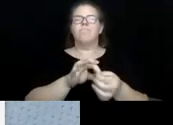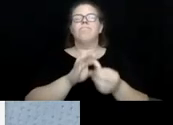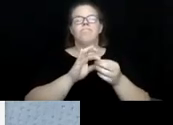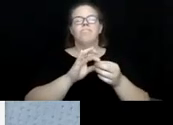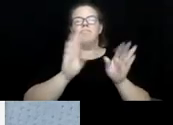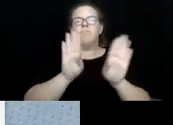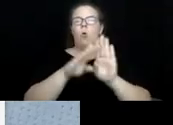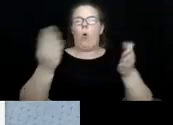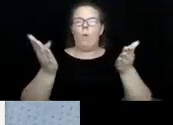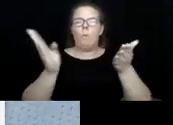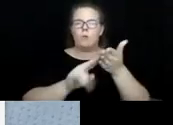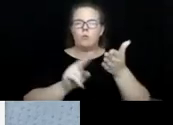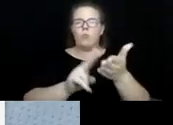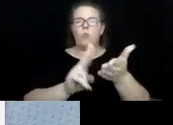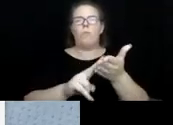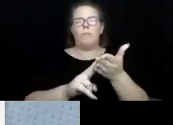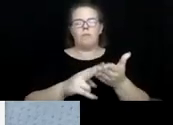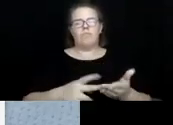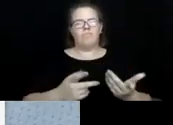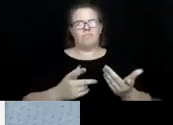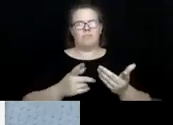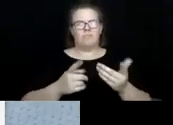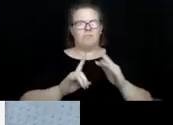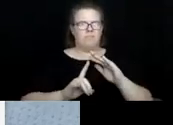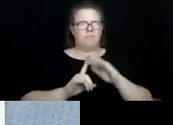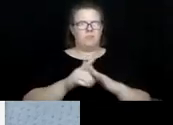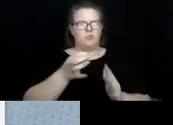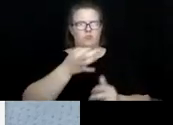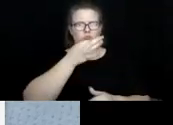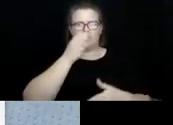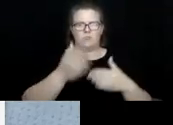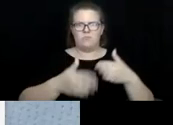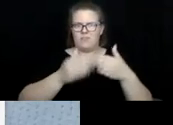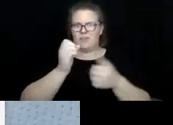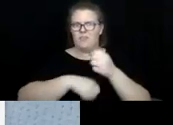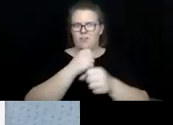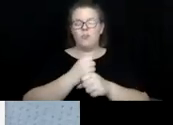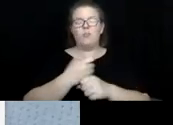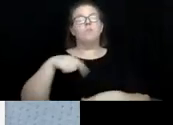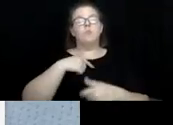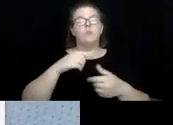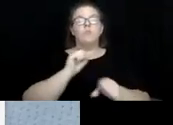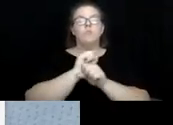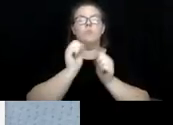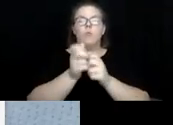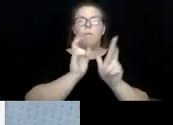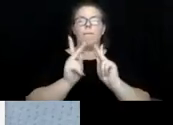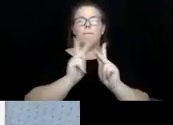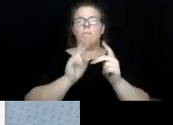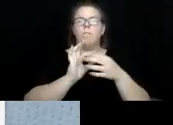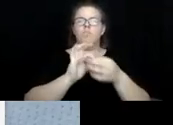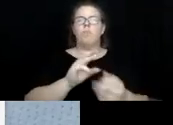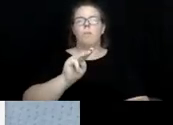that's coming, uh, quickly. Uh, so at the end of the year. So we work with people about, uh, Medicare,